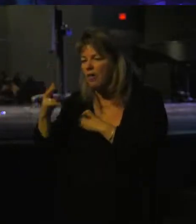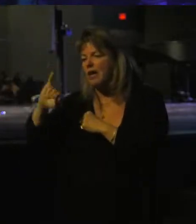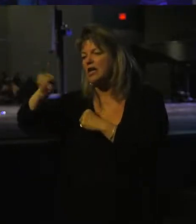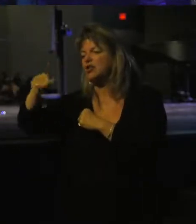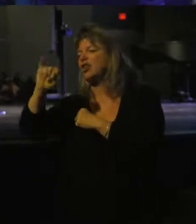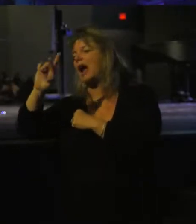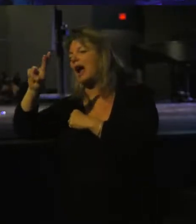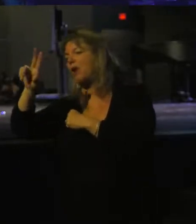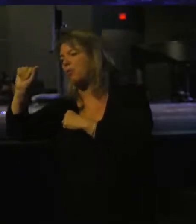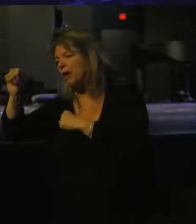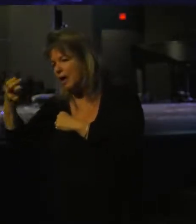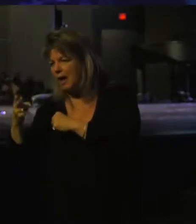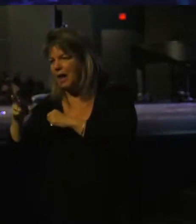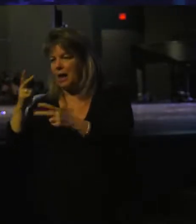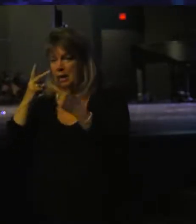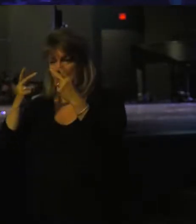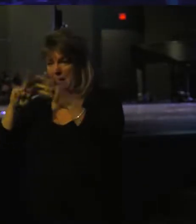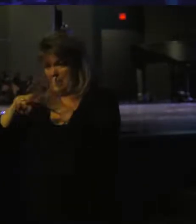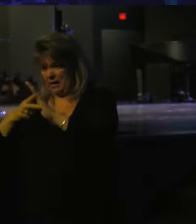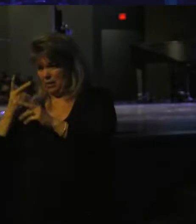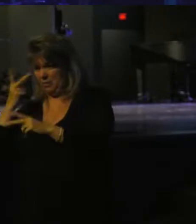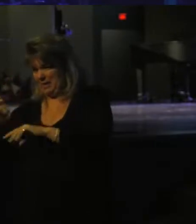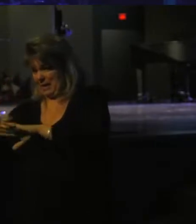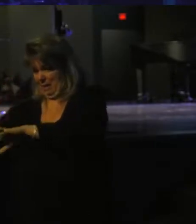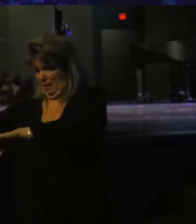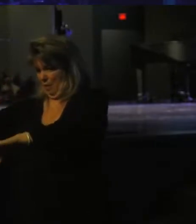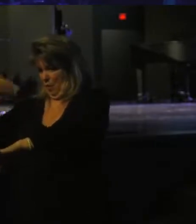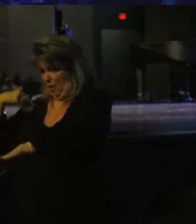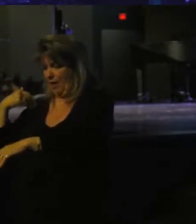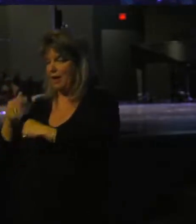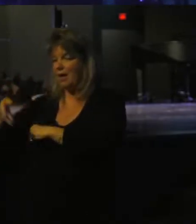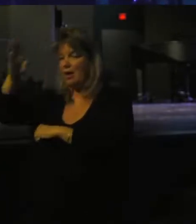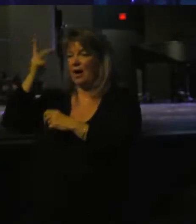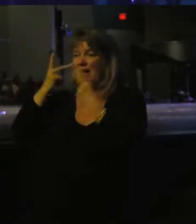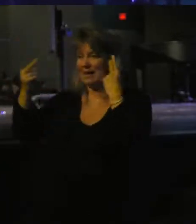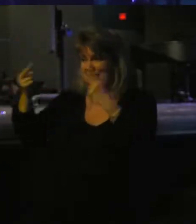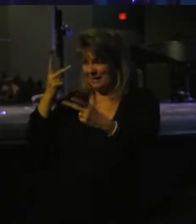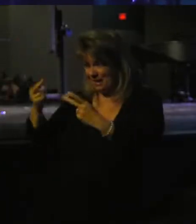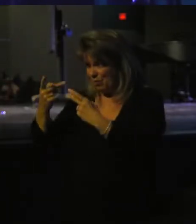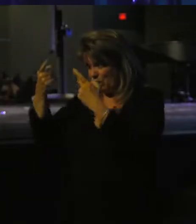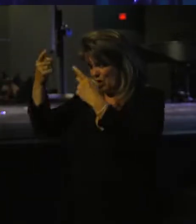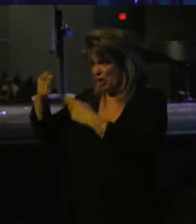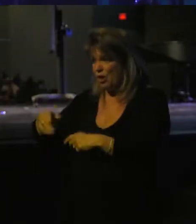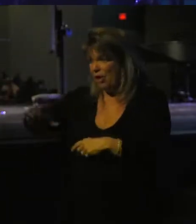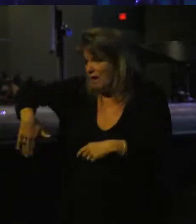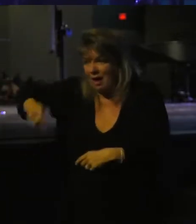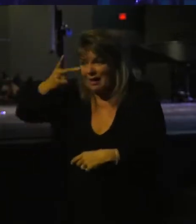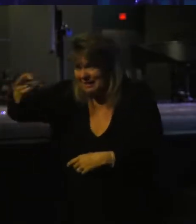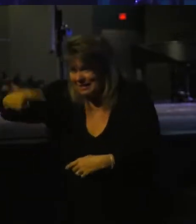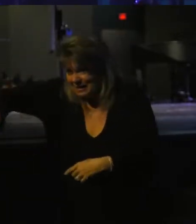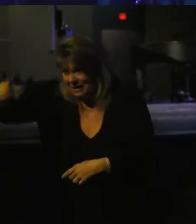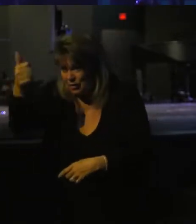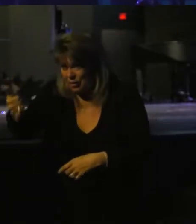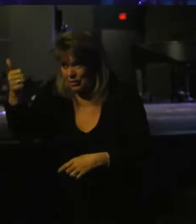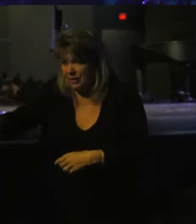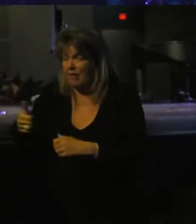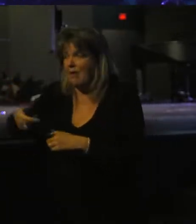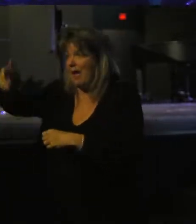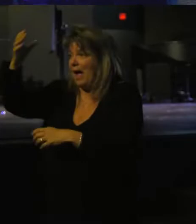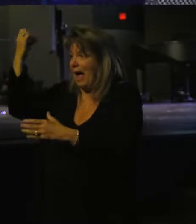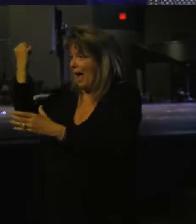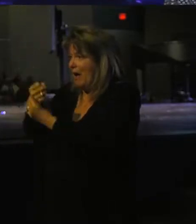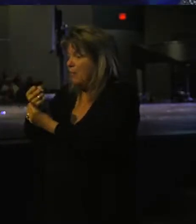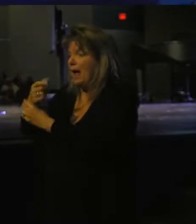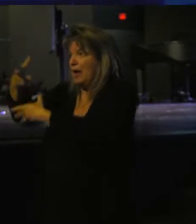Jireh means to be seen beforehand. God has seen what you have not seen yet. Abraham